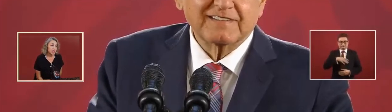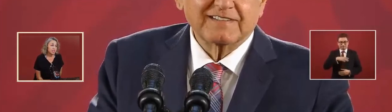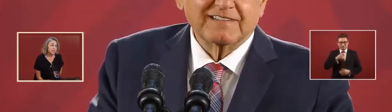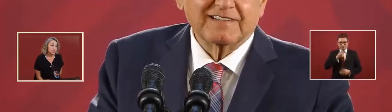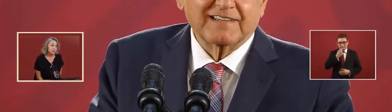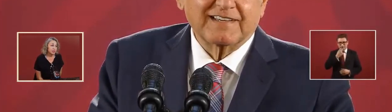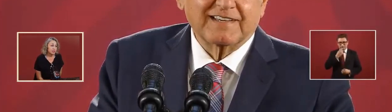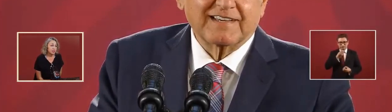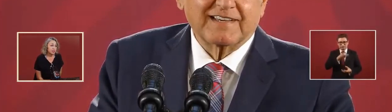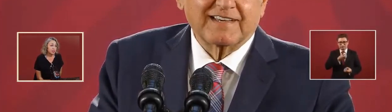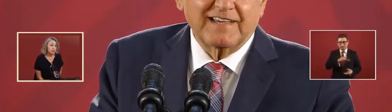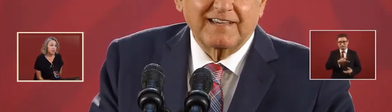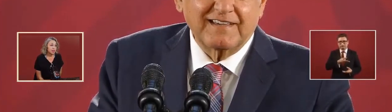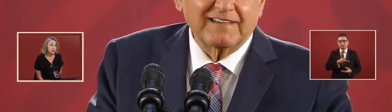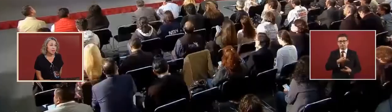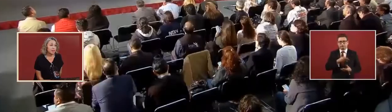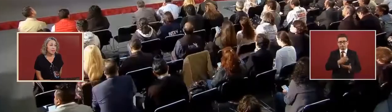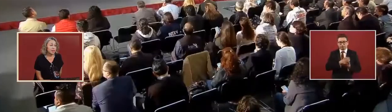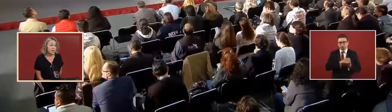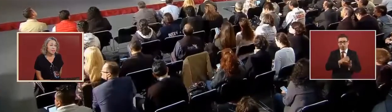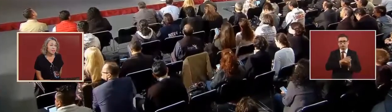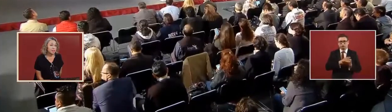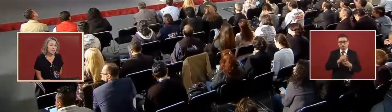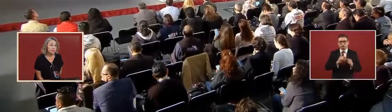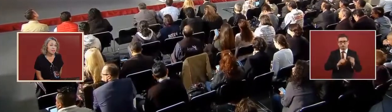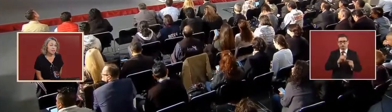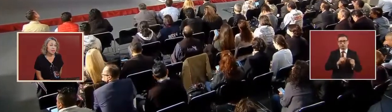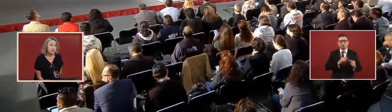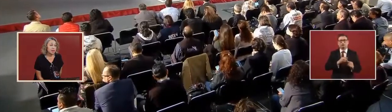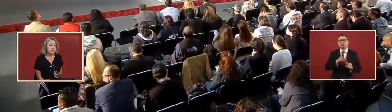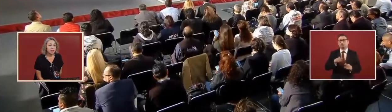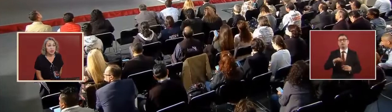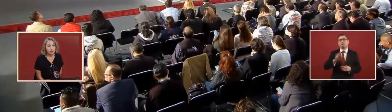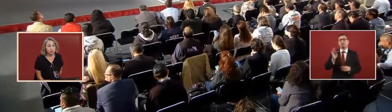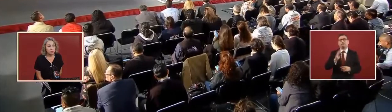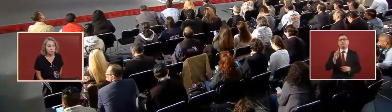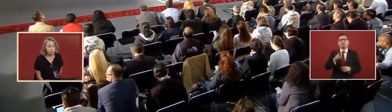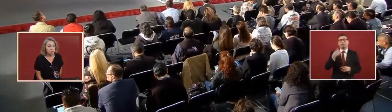that is contrary to popular belief